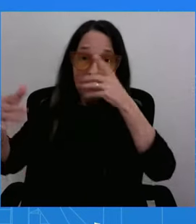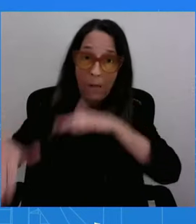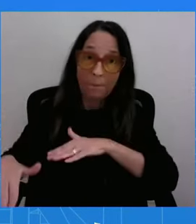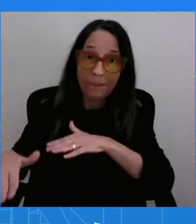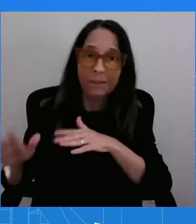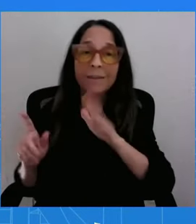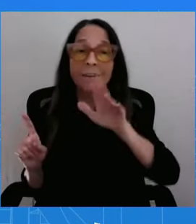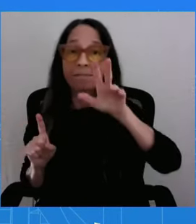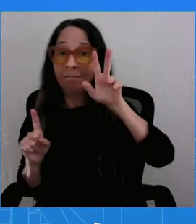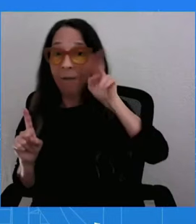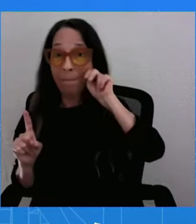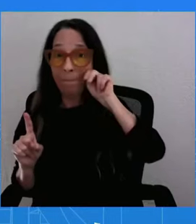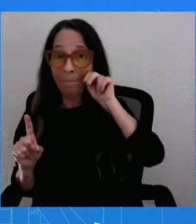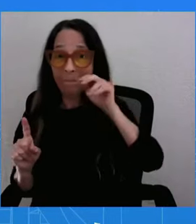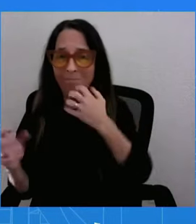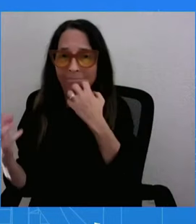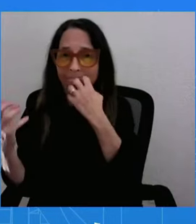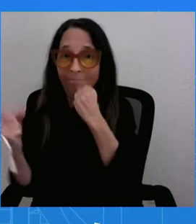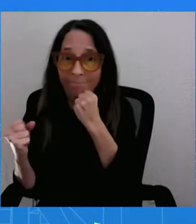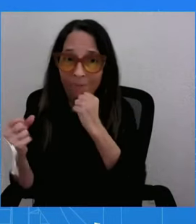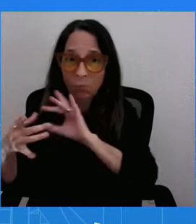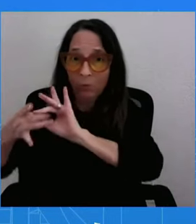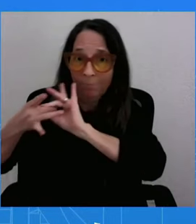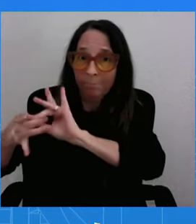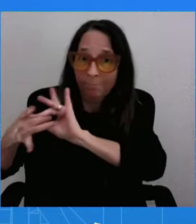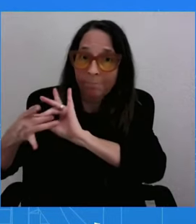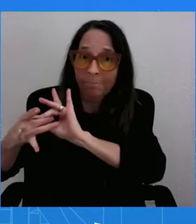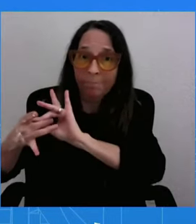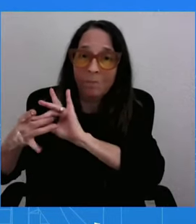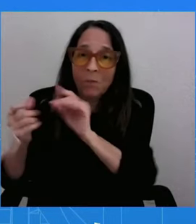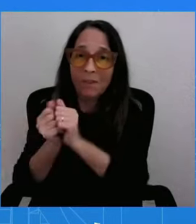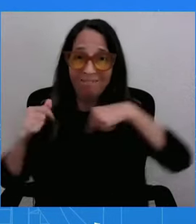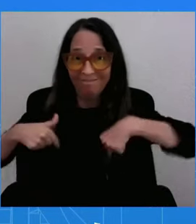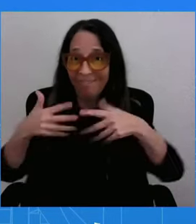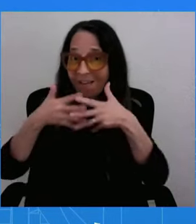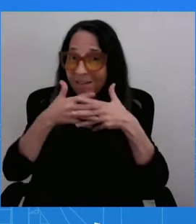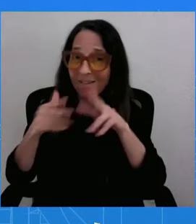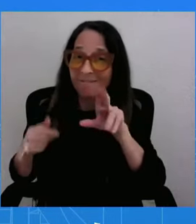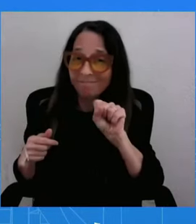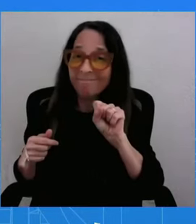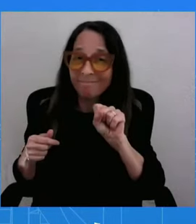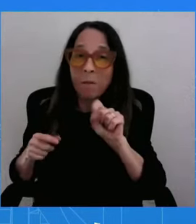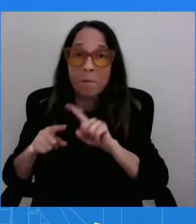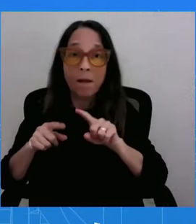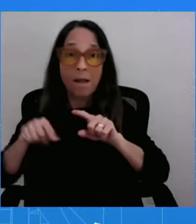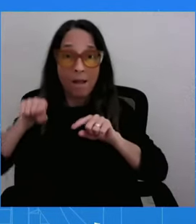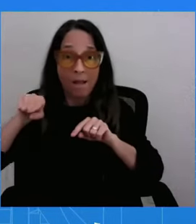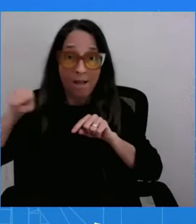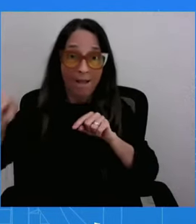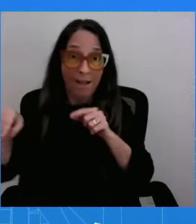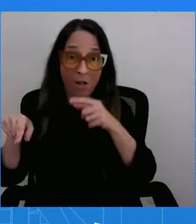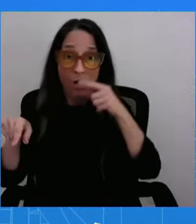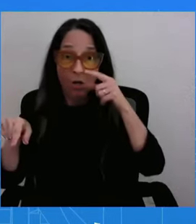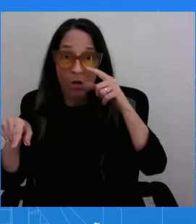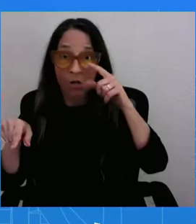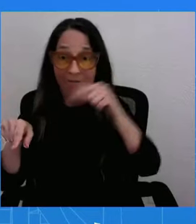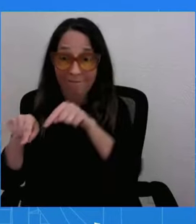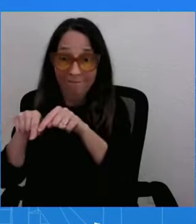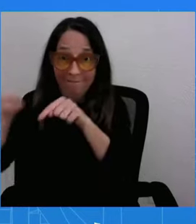determine for themselves what that bilateral relationship with China is going to look like. We respect that. Okay, Taylor. Thank you. I appreciate it.